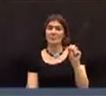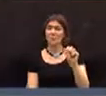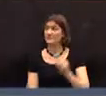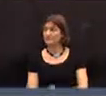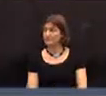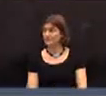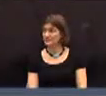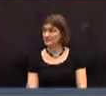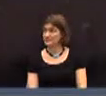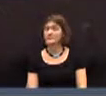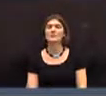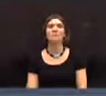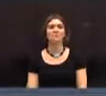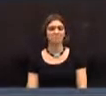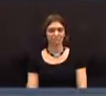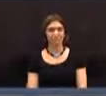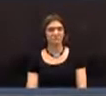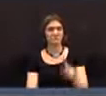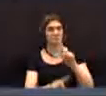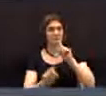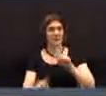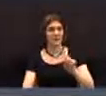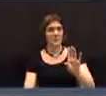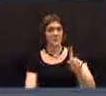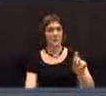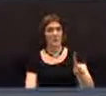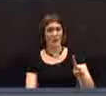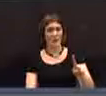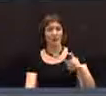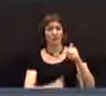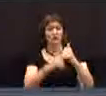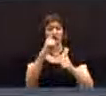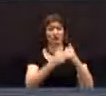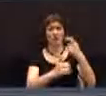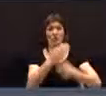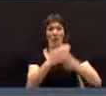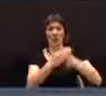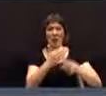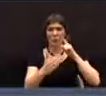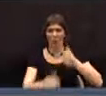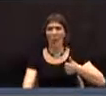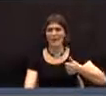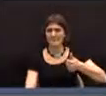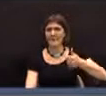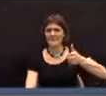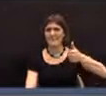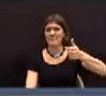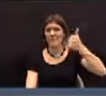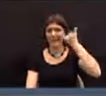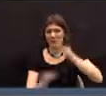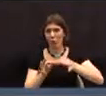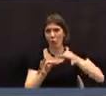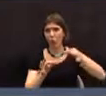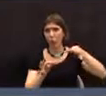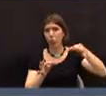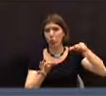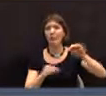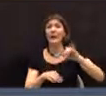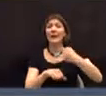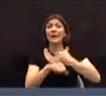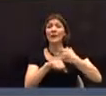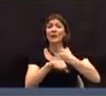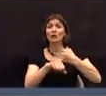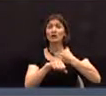Mr. Scholes. The, um, the, well, construction costs just generally go up, um, interest rates bounce